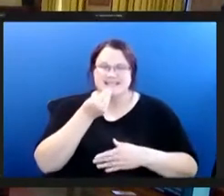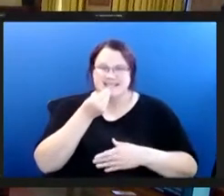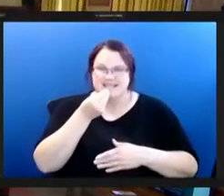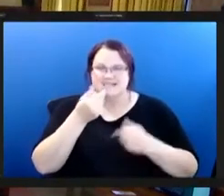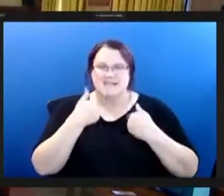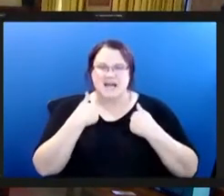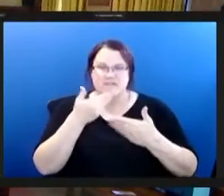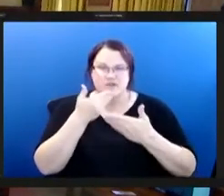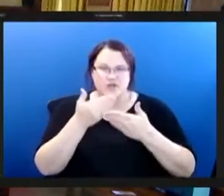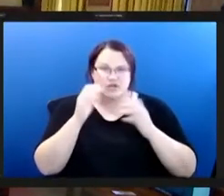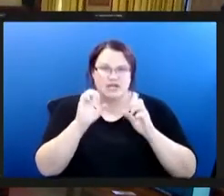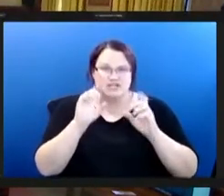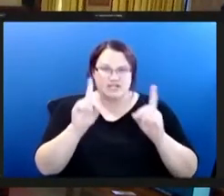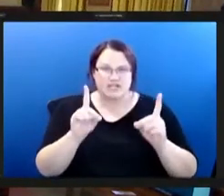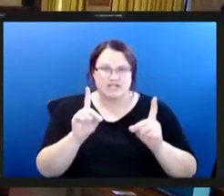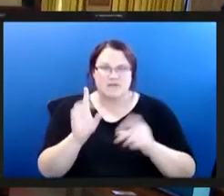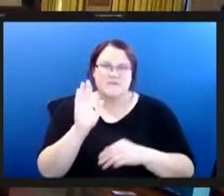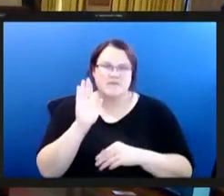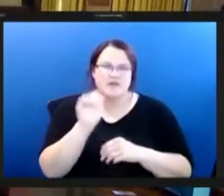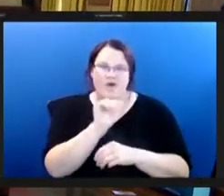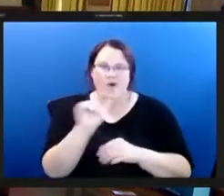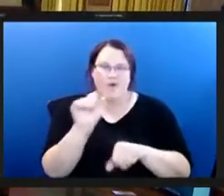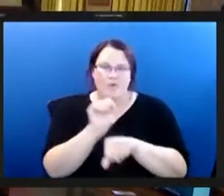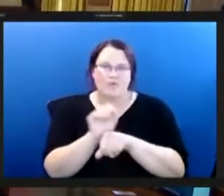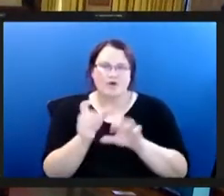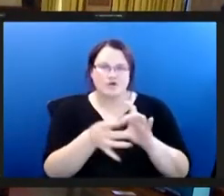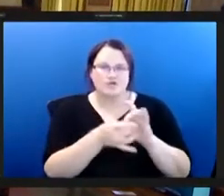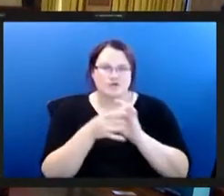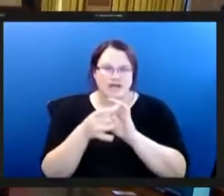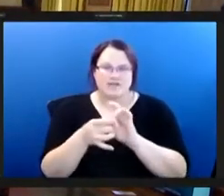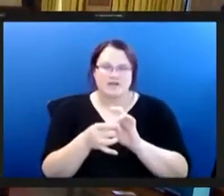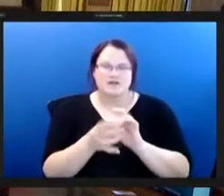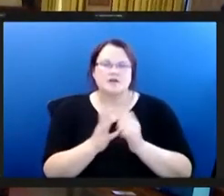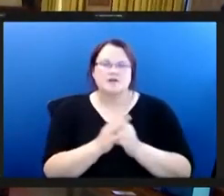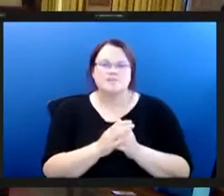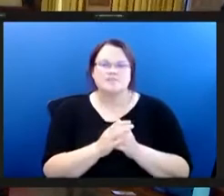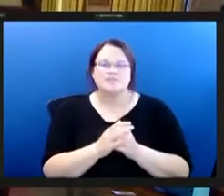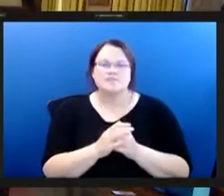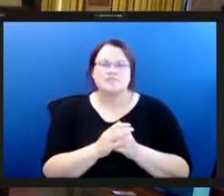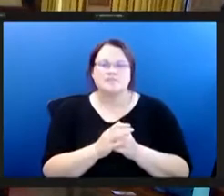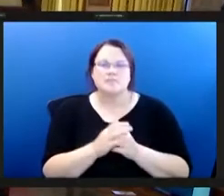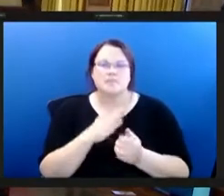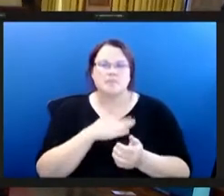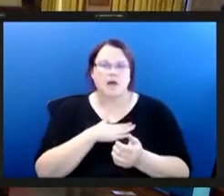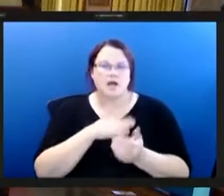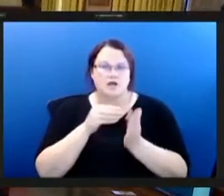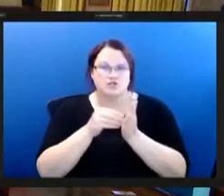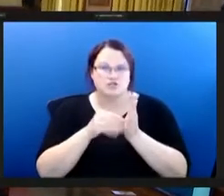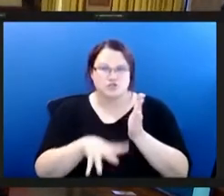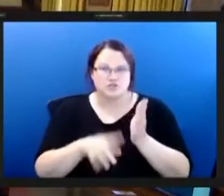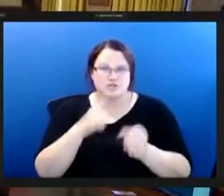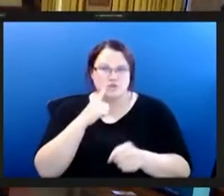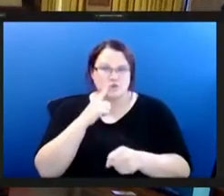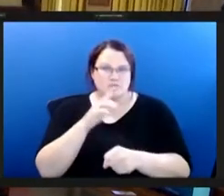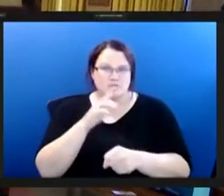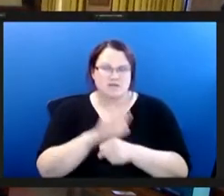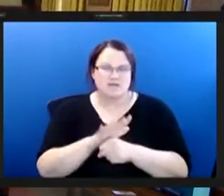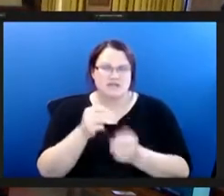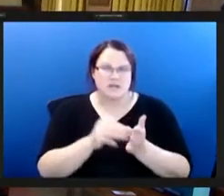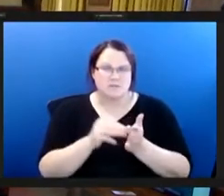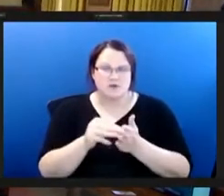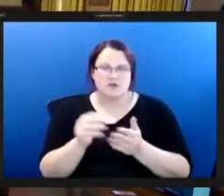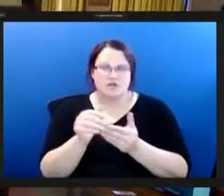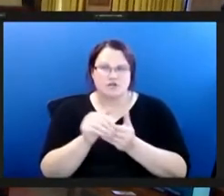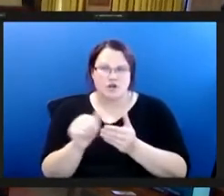quality education these things go hand in hand so i urge you on behalf of my students to commit to the 10 million dollars worth of food